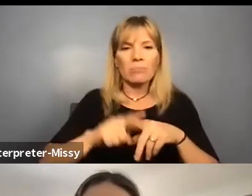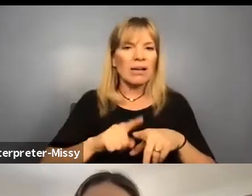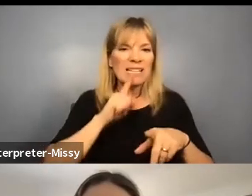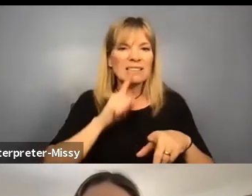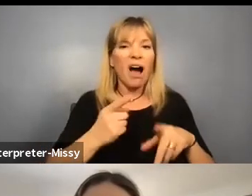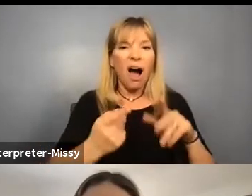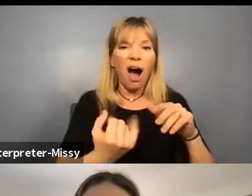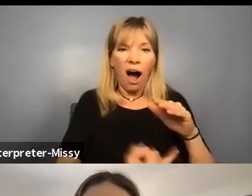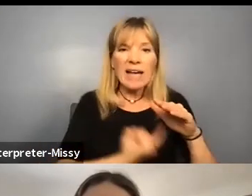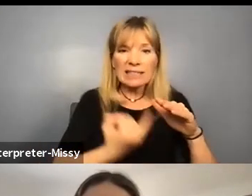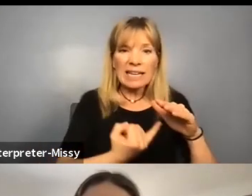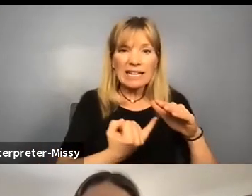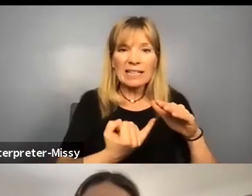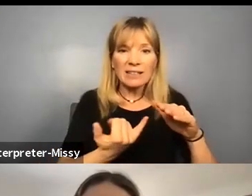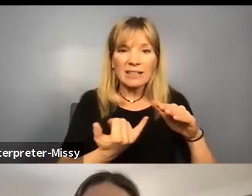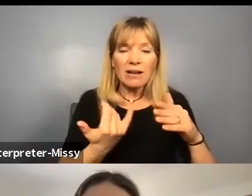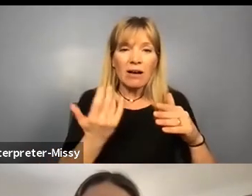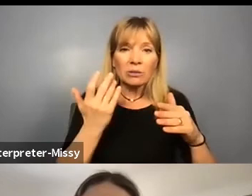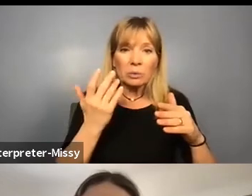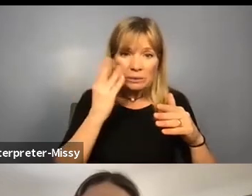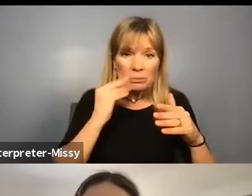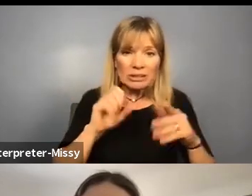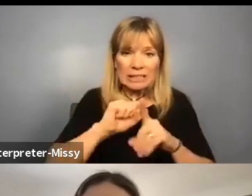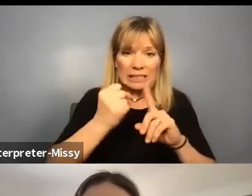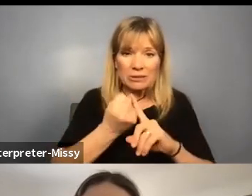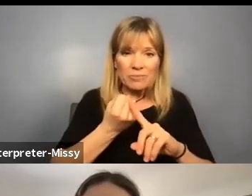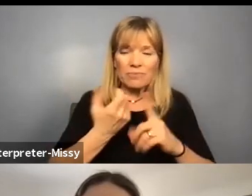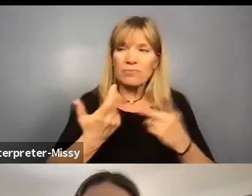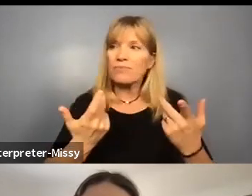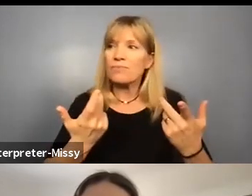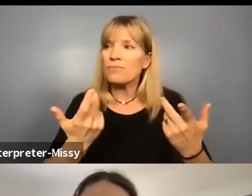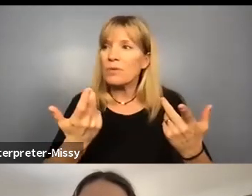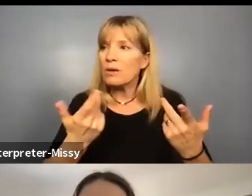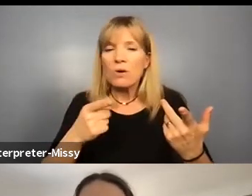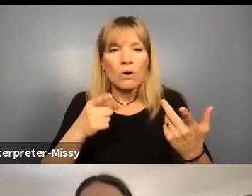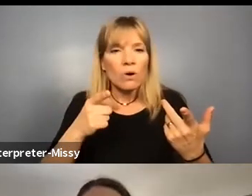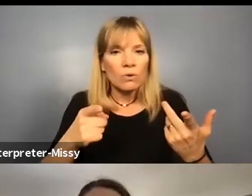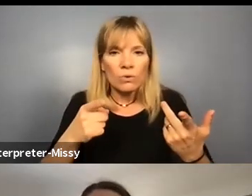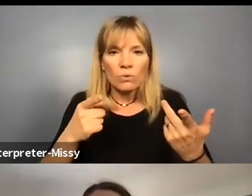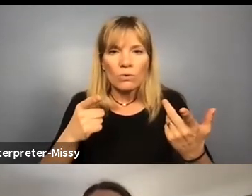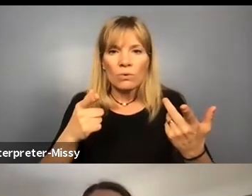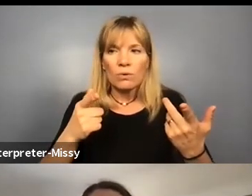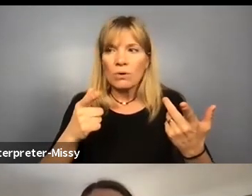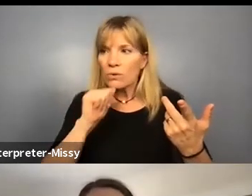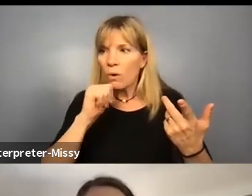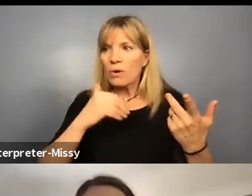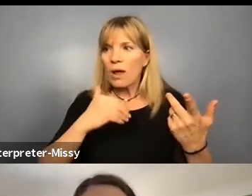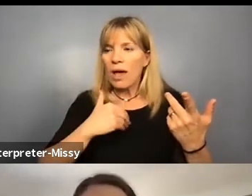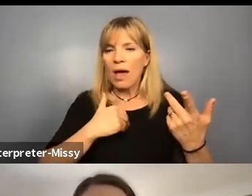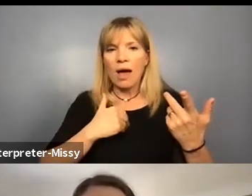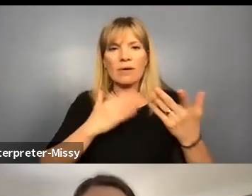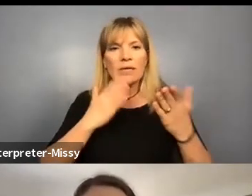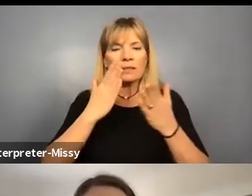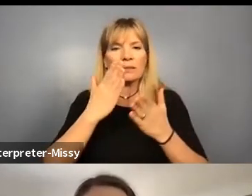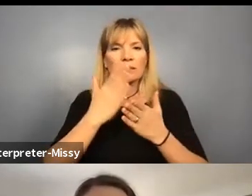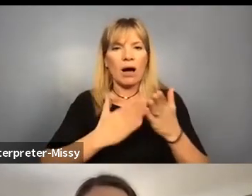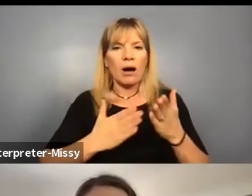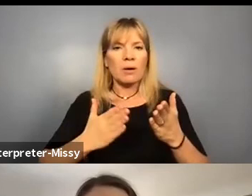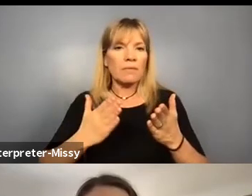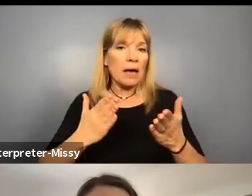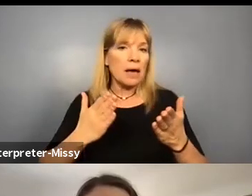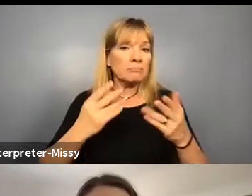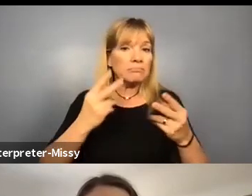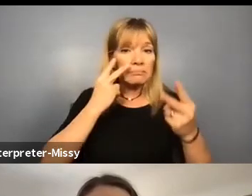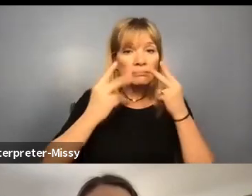to be in a situation where you don't have some of the senses to be able